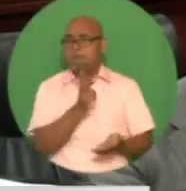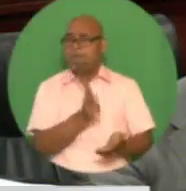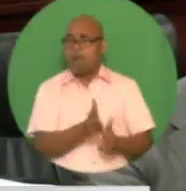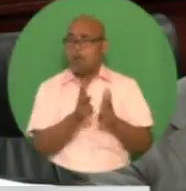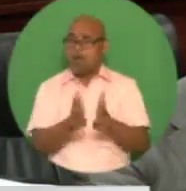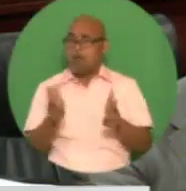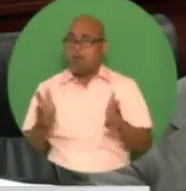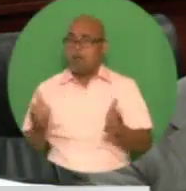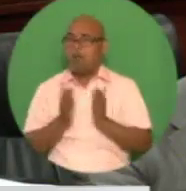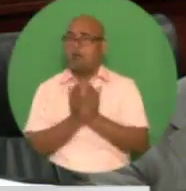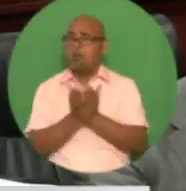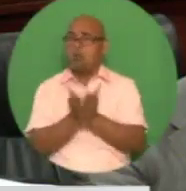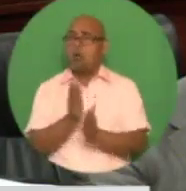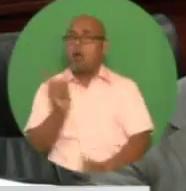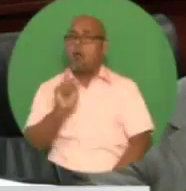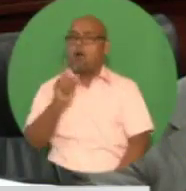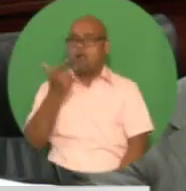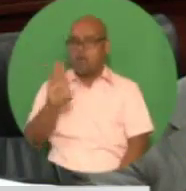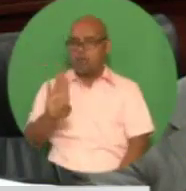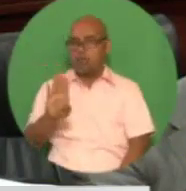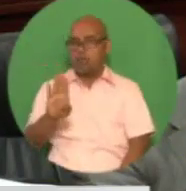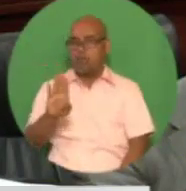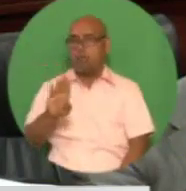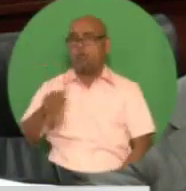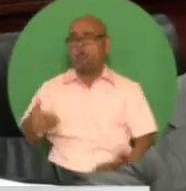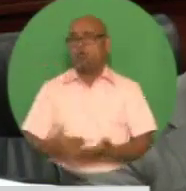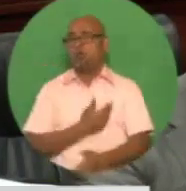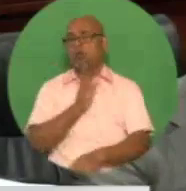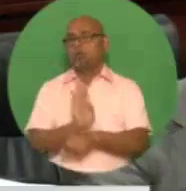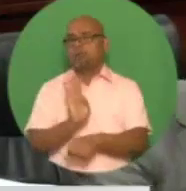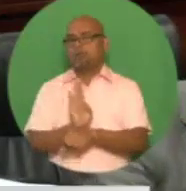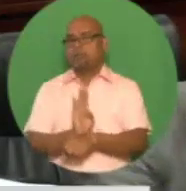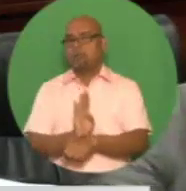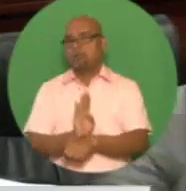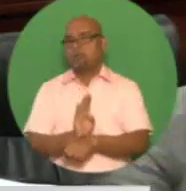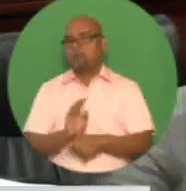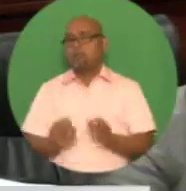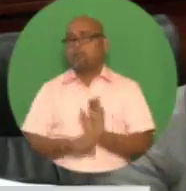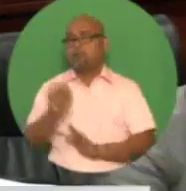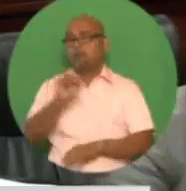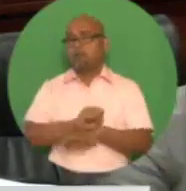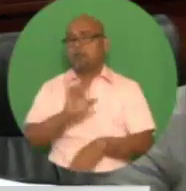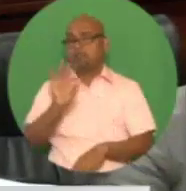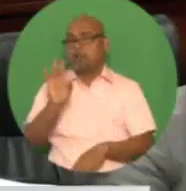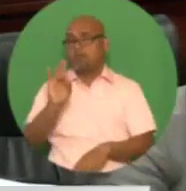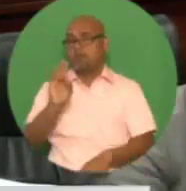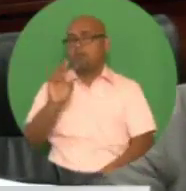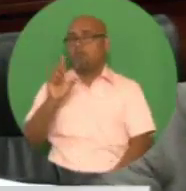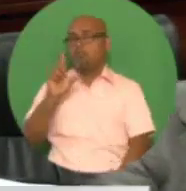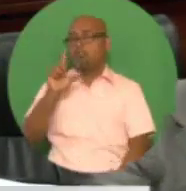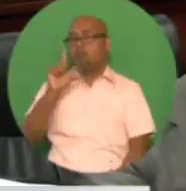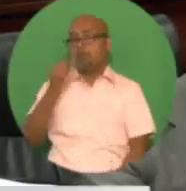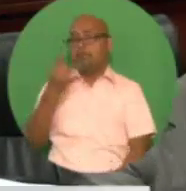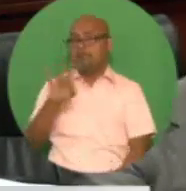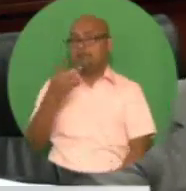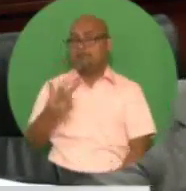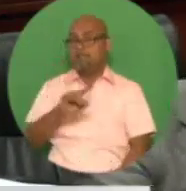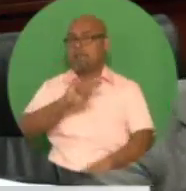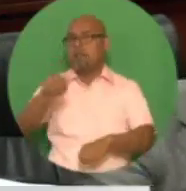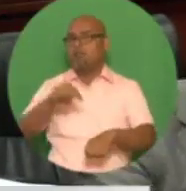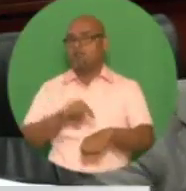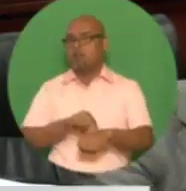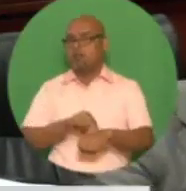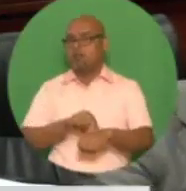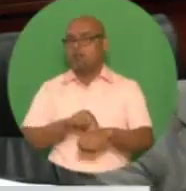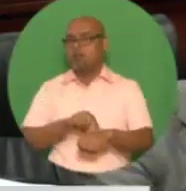Labre in southwest Trinidad. On September 7, 2018, the National Infrastructure Development Corporation,